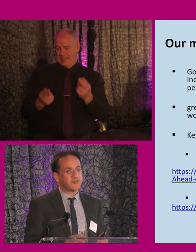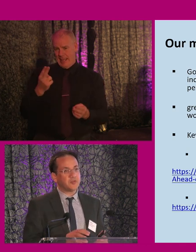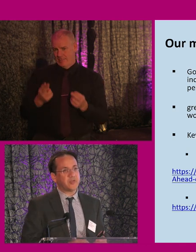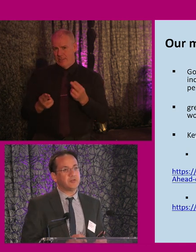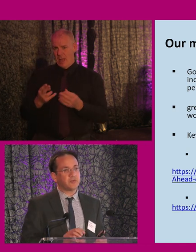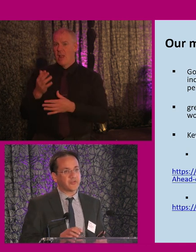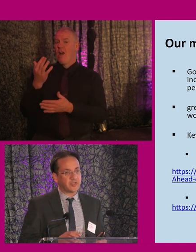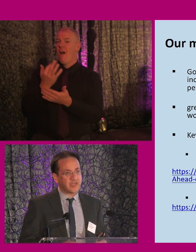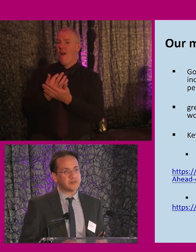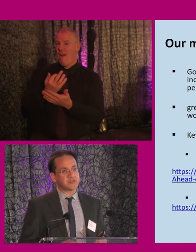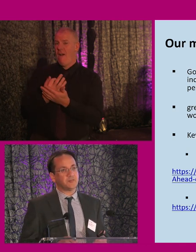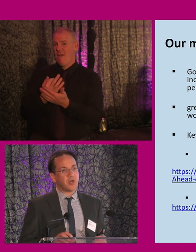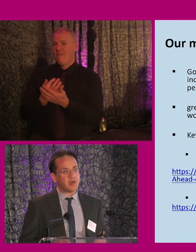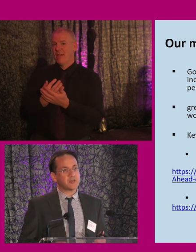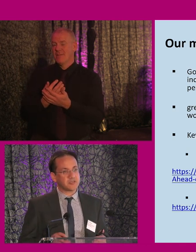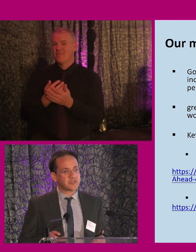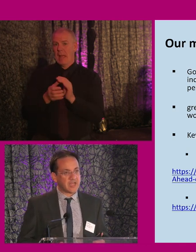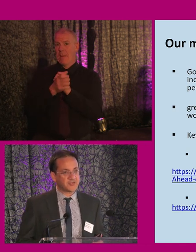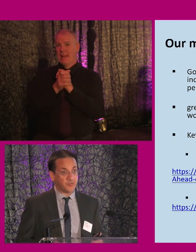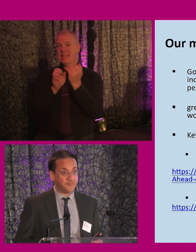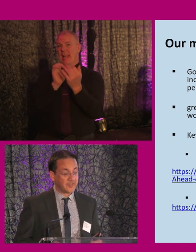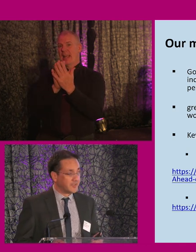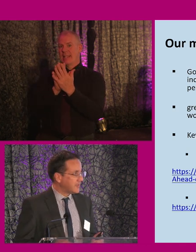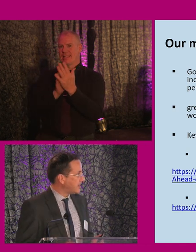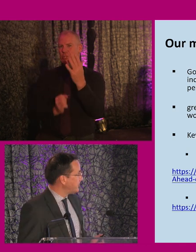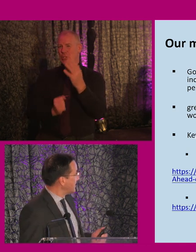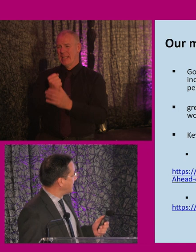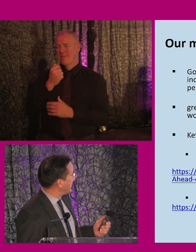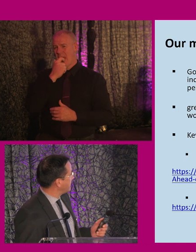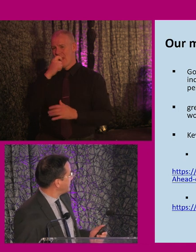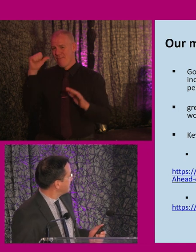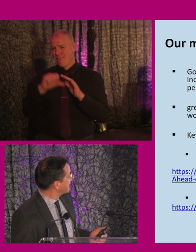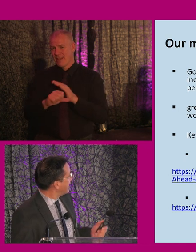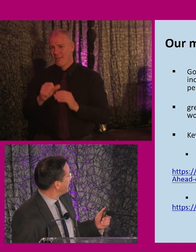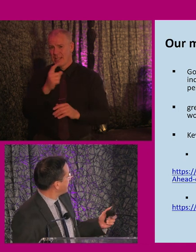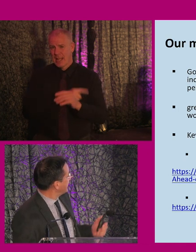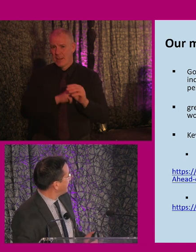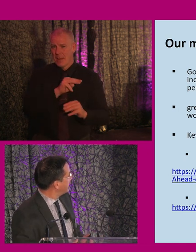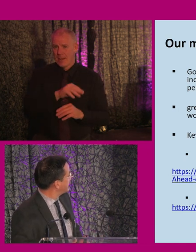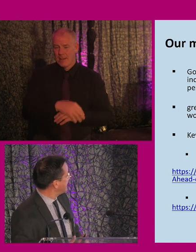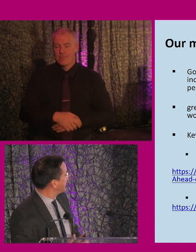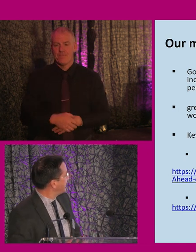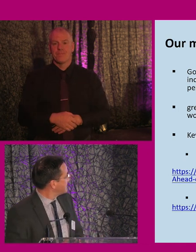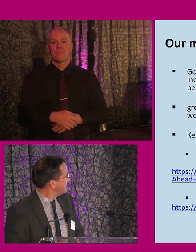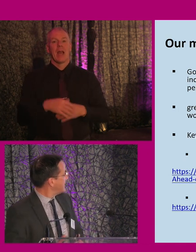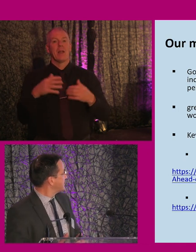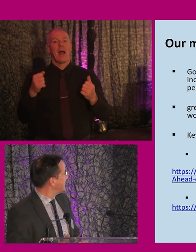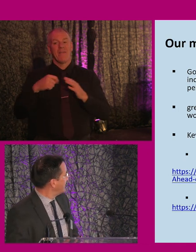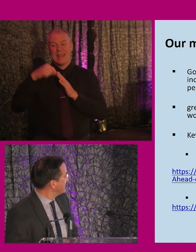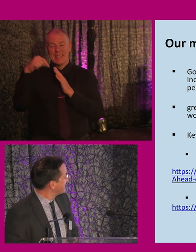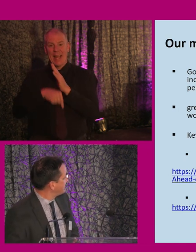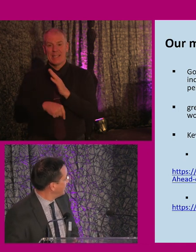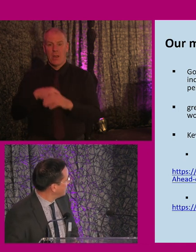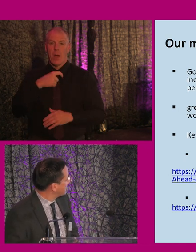very often appeals against them are successful. At the other end of the scale, we have things like the Intensive Personalised